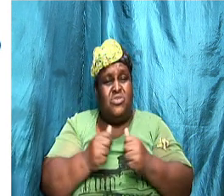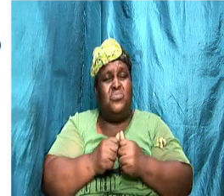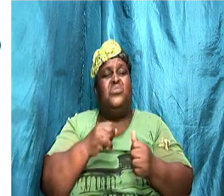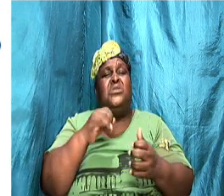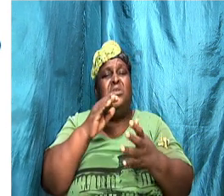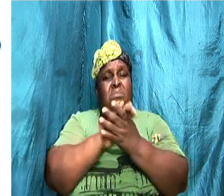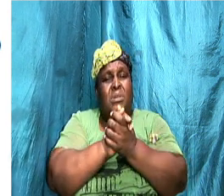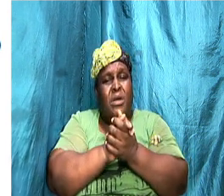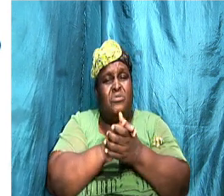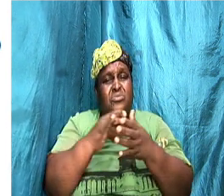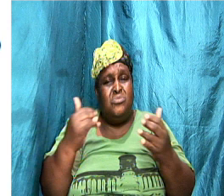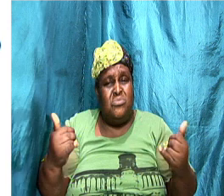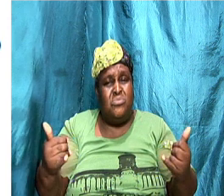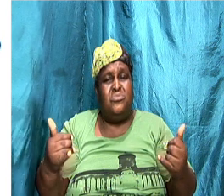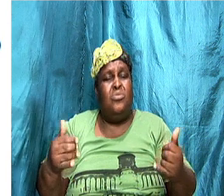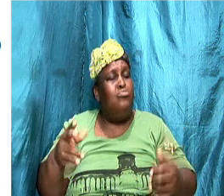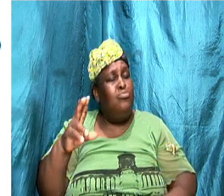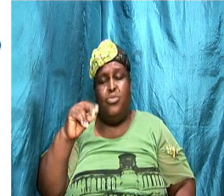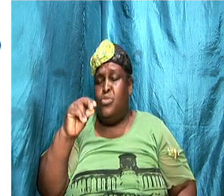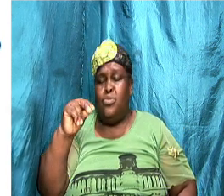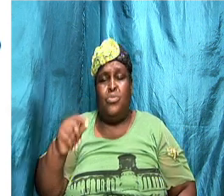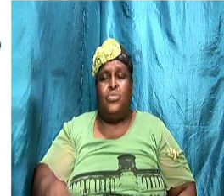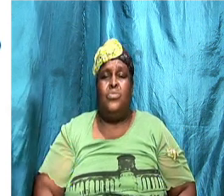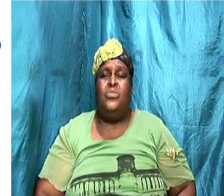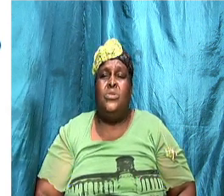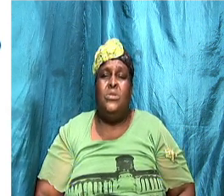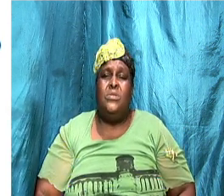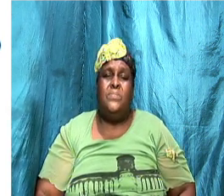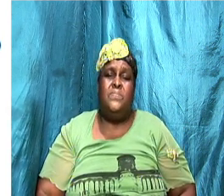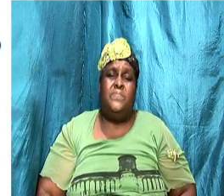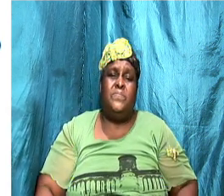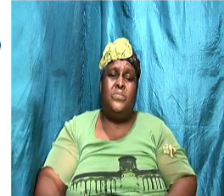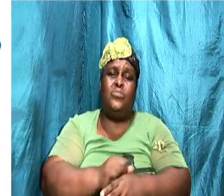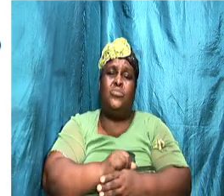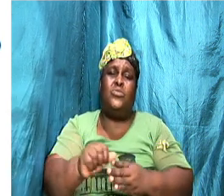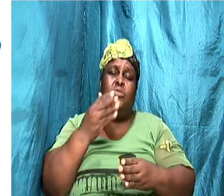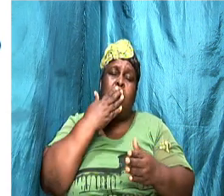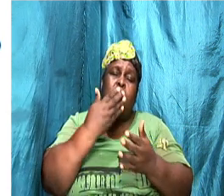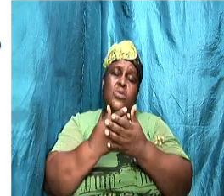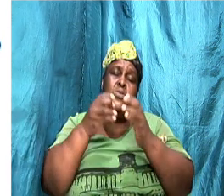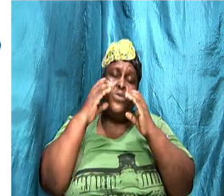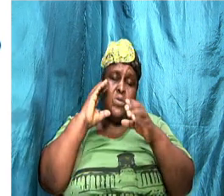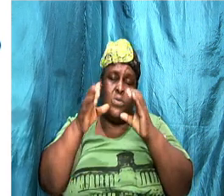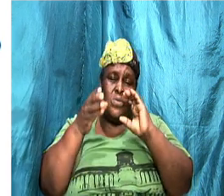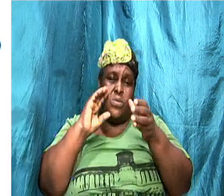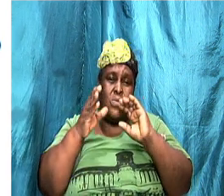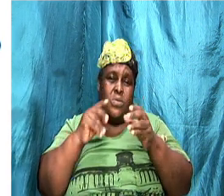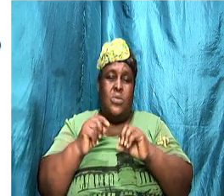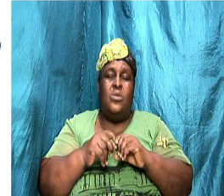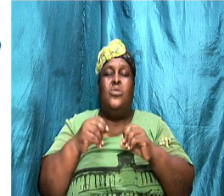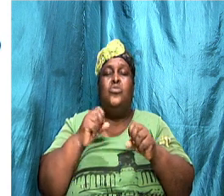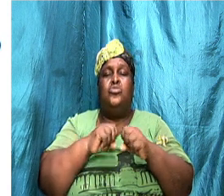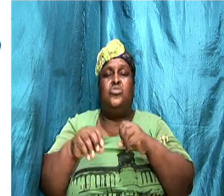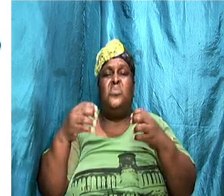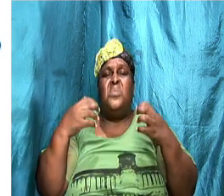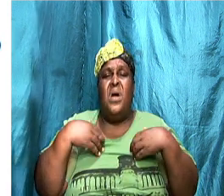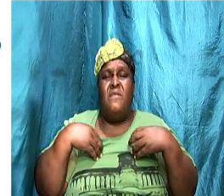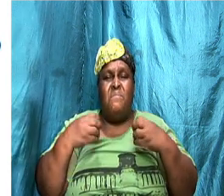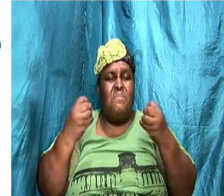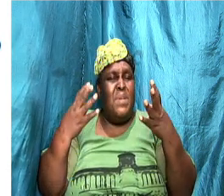fight and we need to practice the good communication and so that we can have a whole lot of people